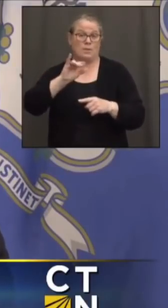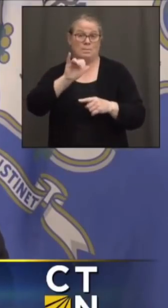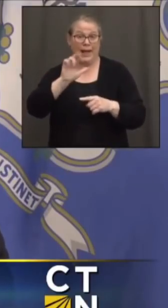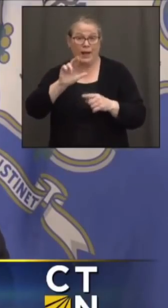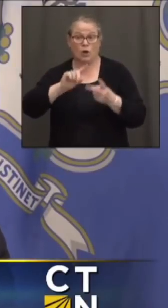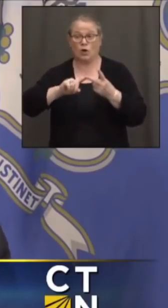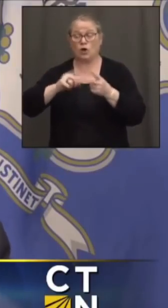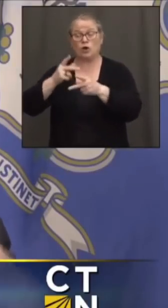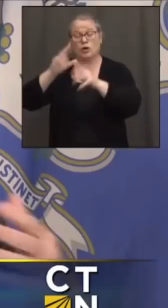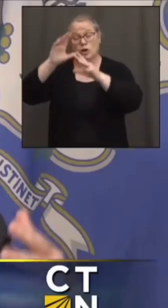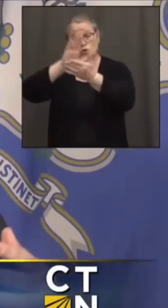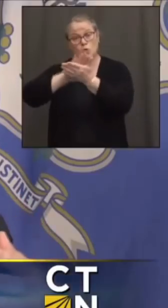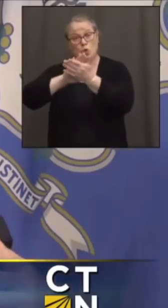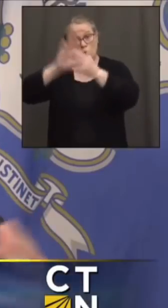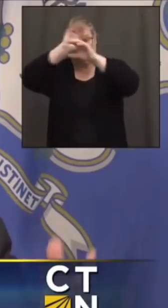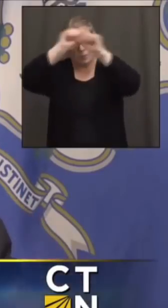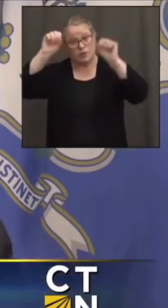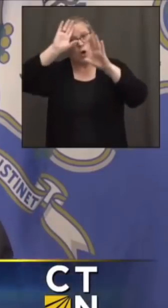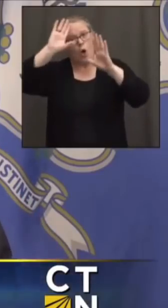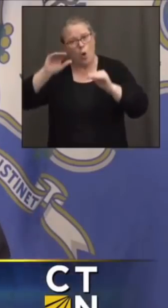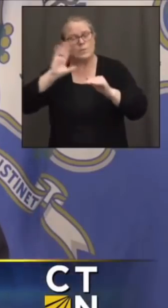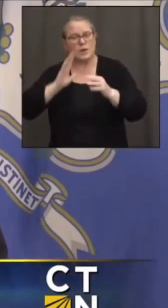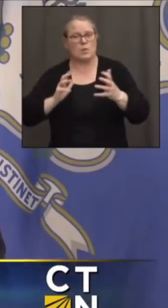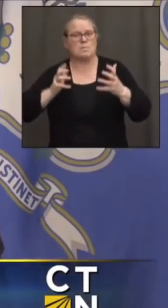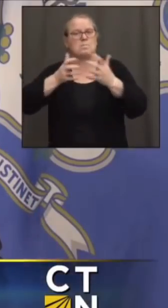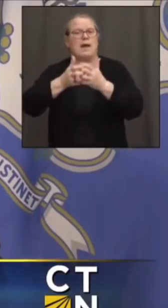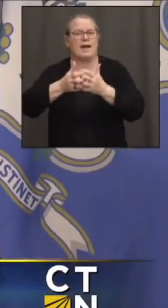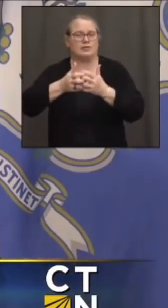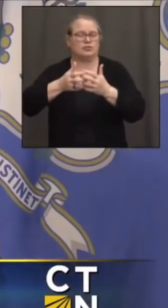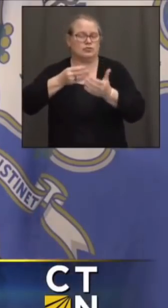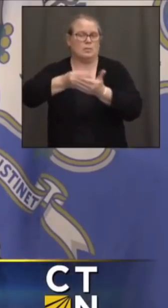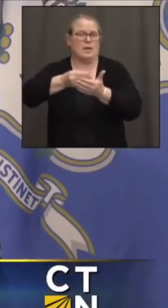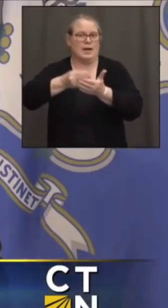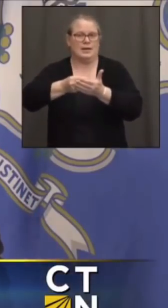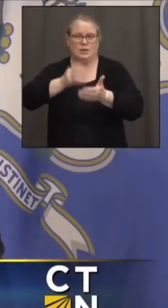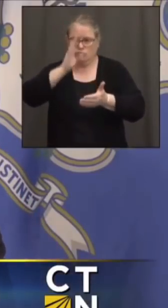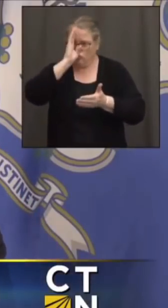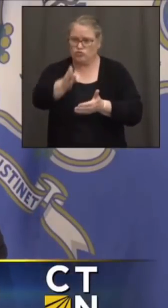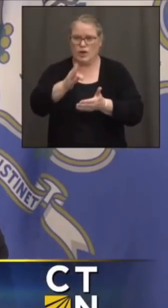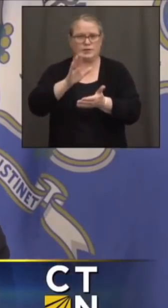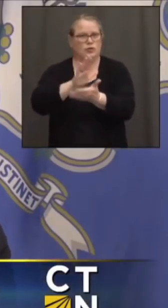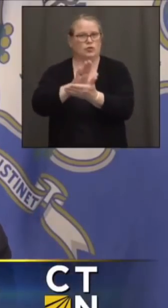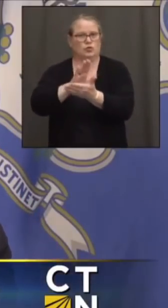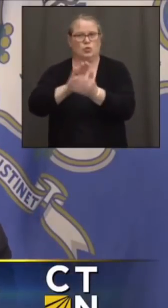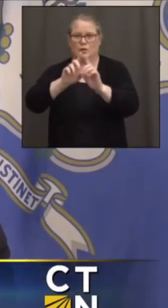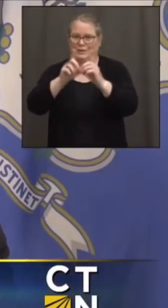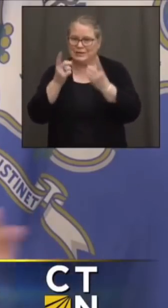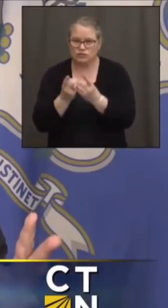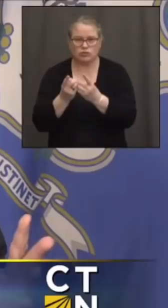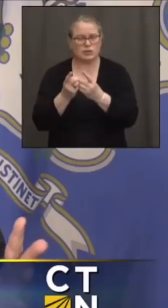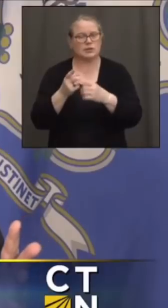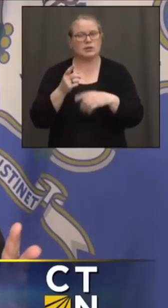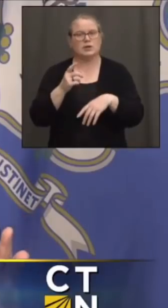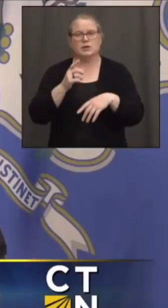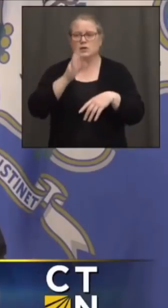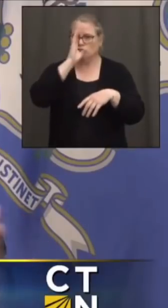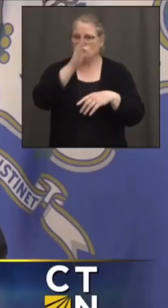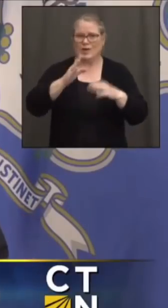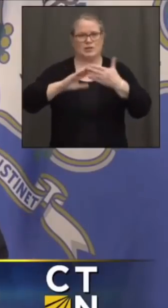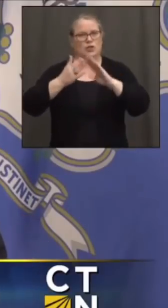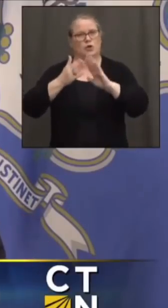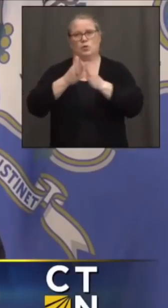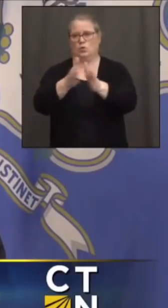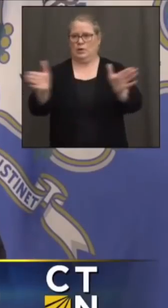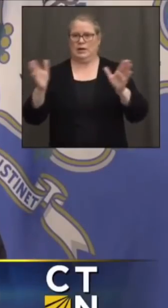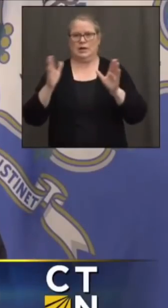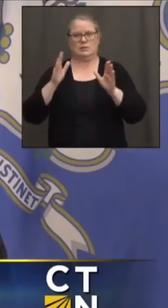superintendents of schools will match us on that, so that money goes right to their school district, or goes right to their community, so we